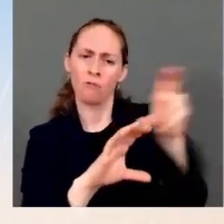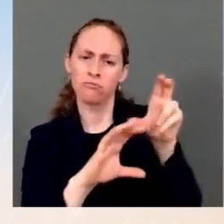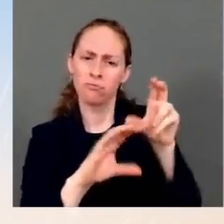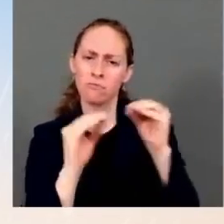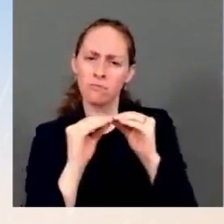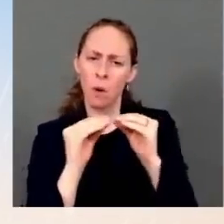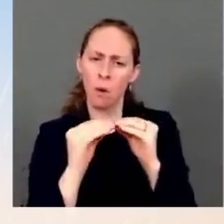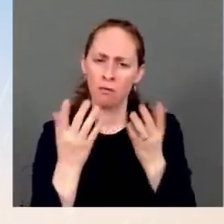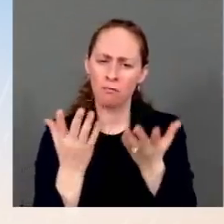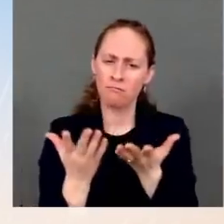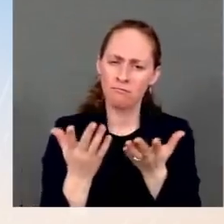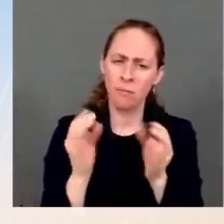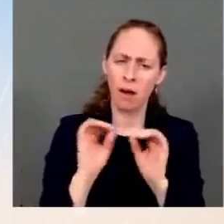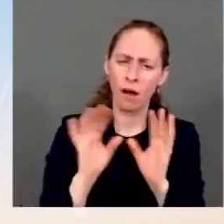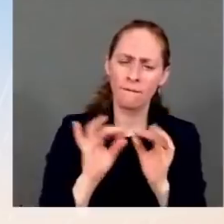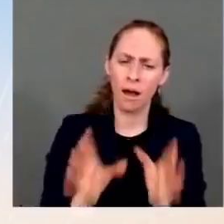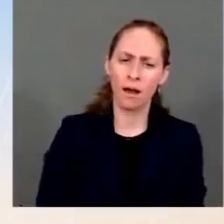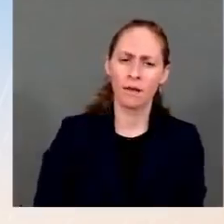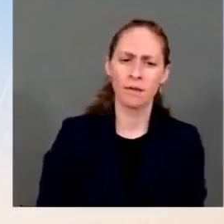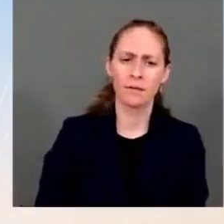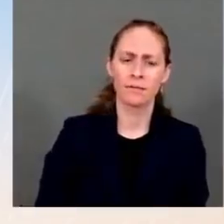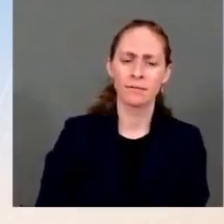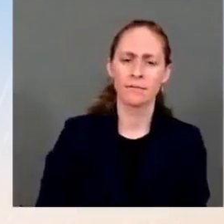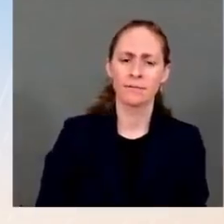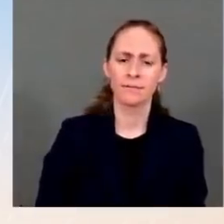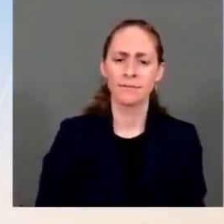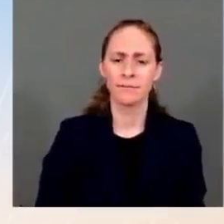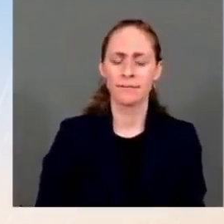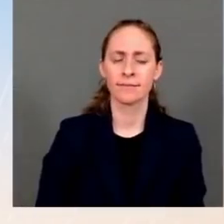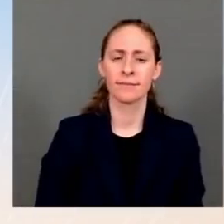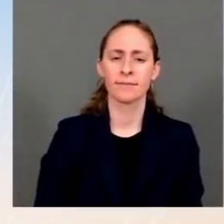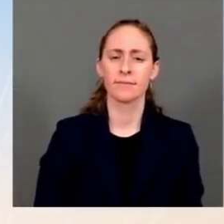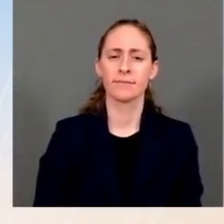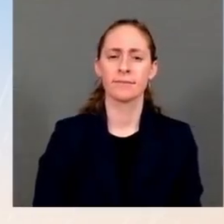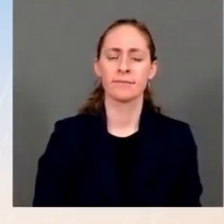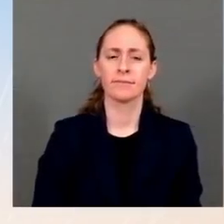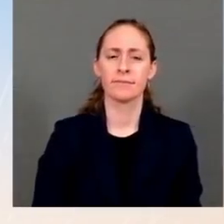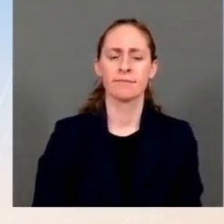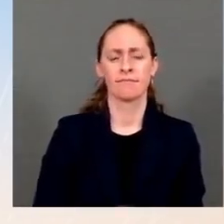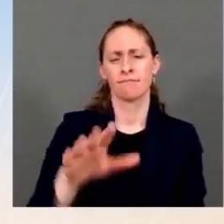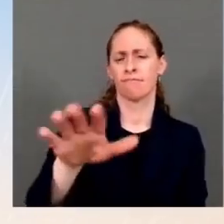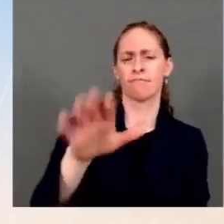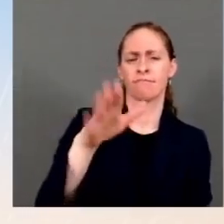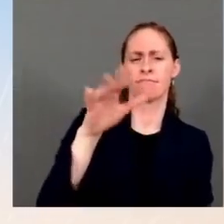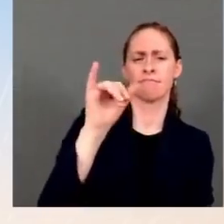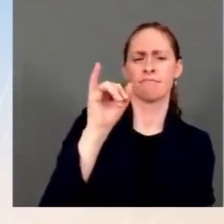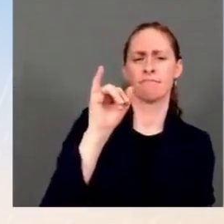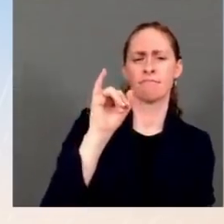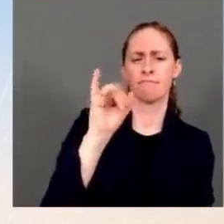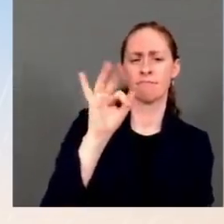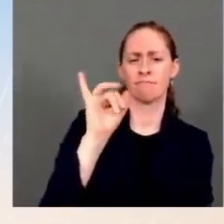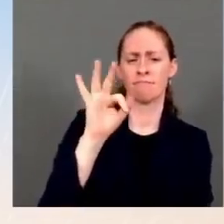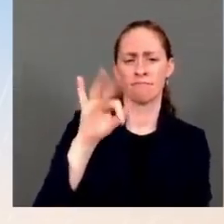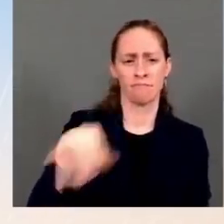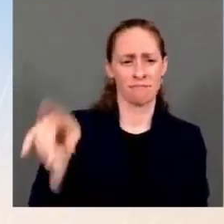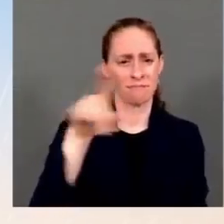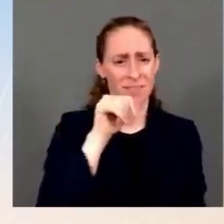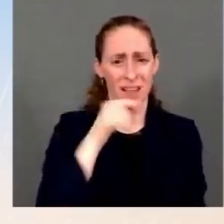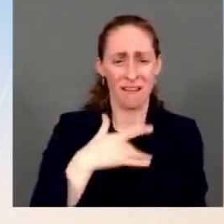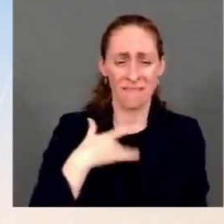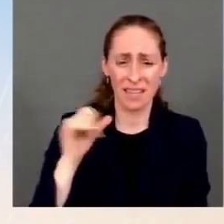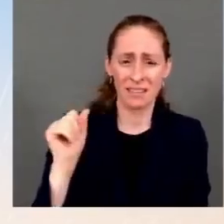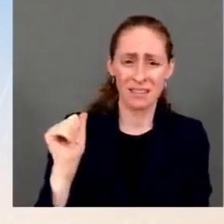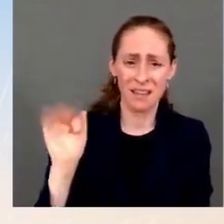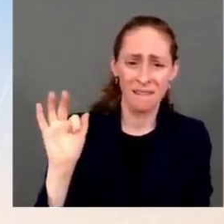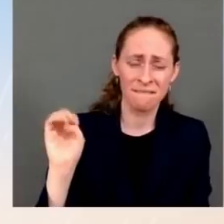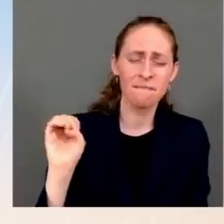schools, when thieves feel impunity in stealing from retailers. So, we applaud the mayor making